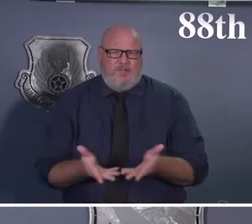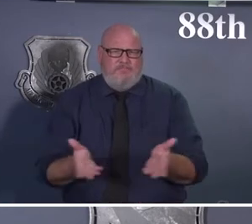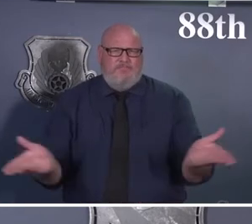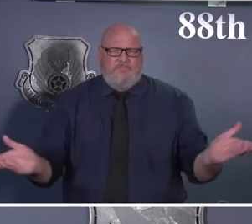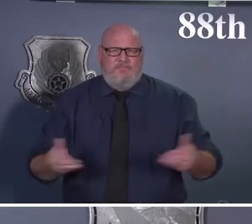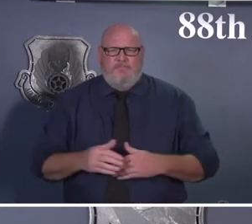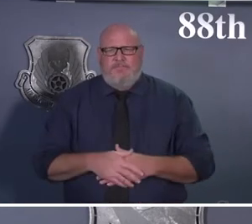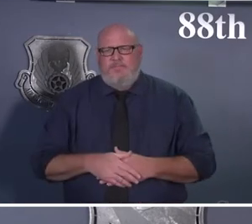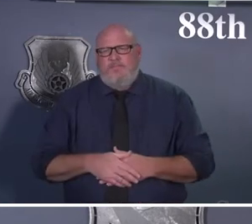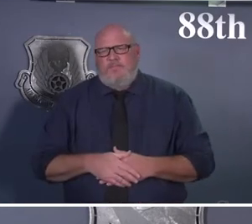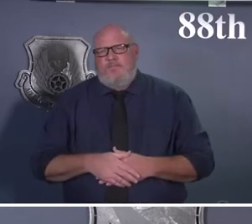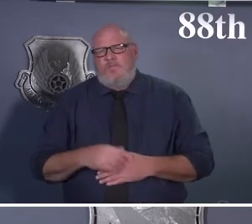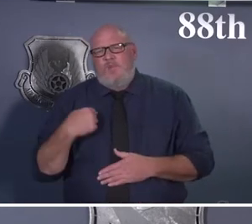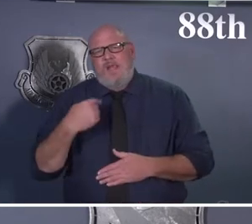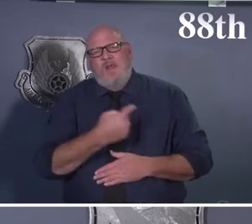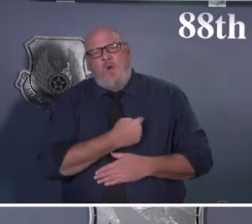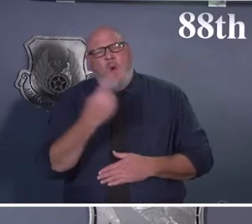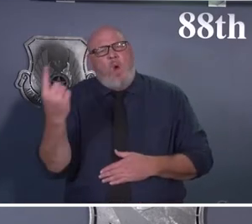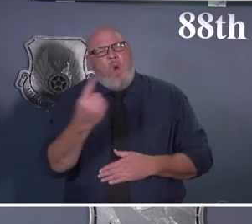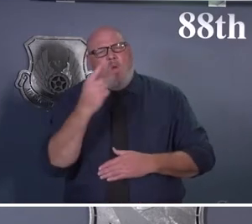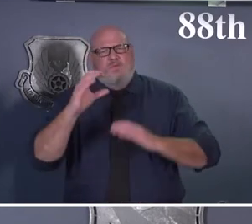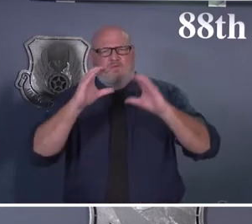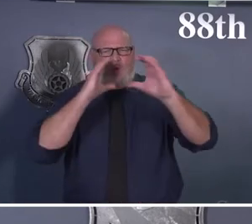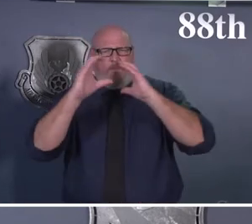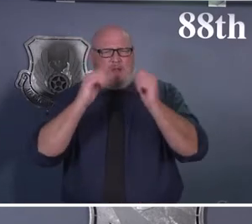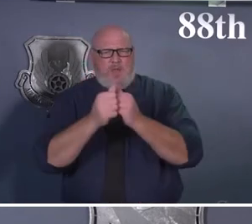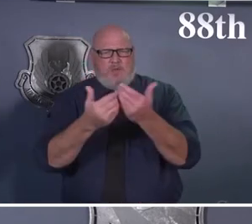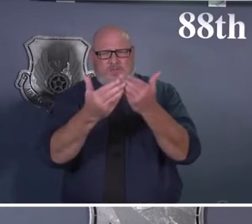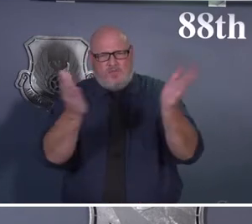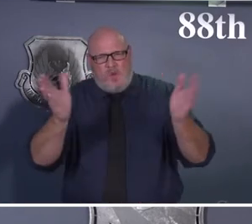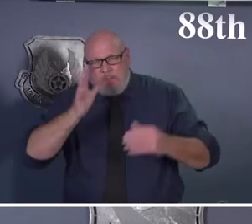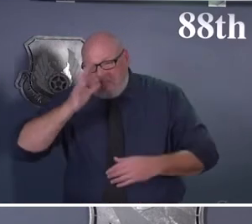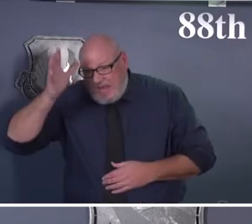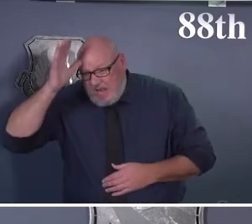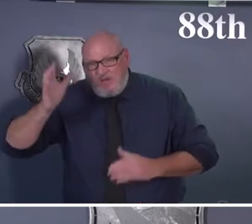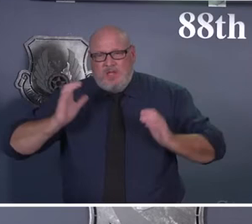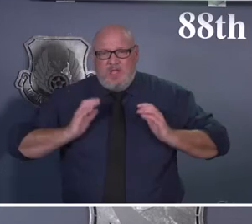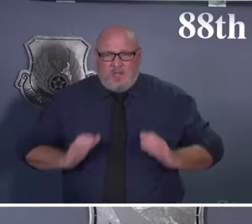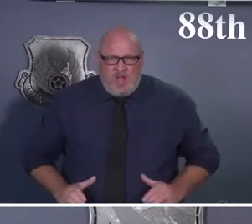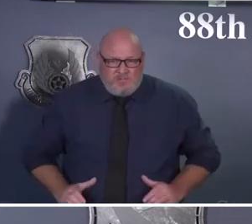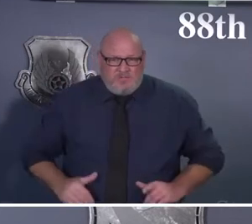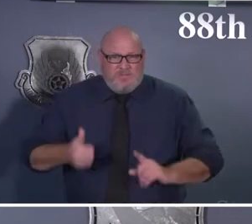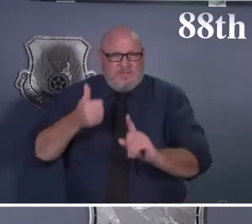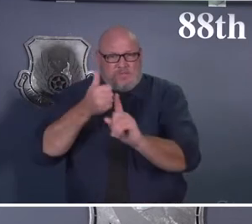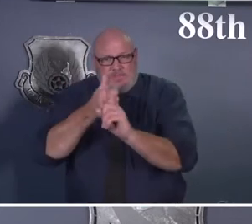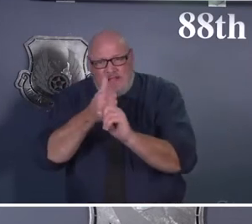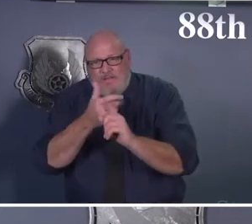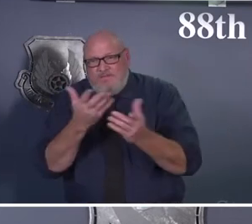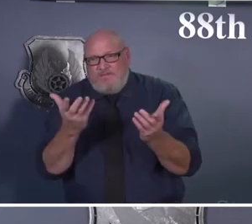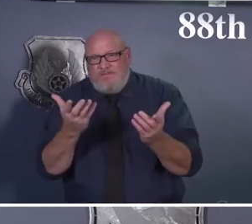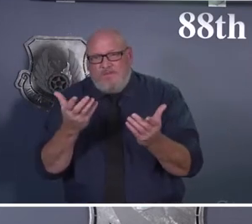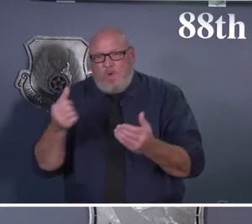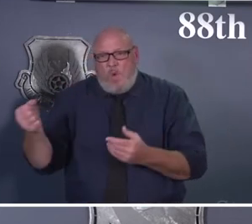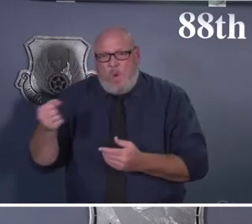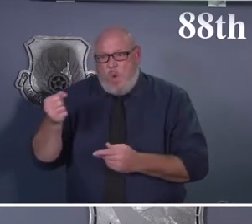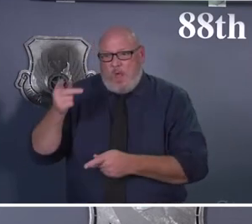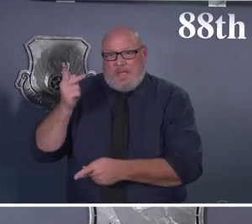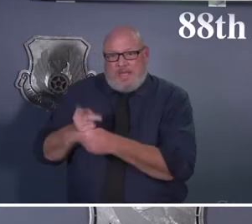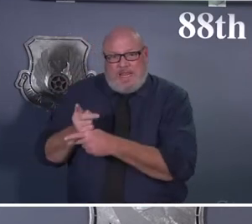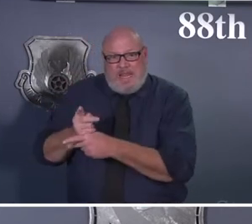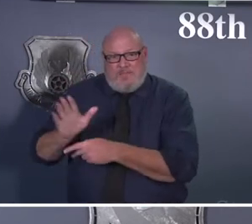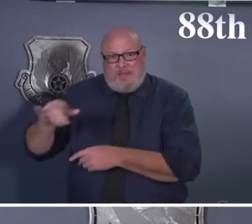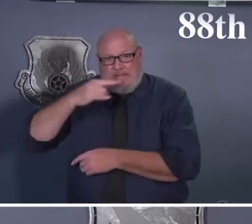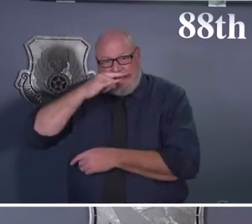our customers. In doing so, our parents who have opt to pause their child care during Delta at no charge